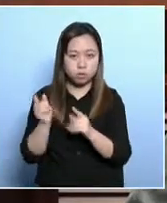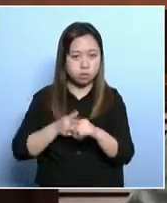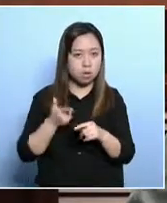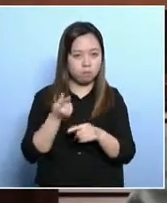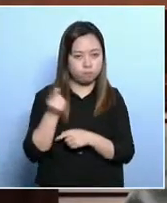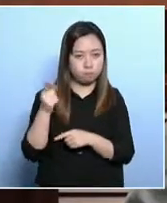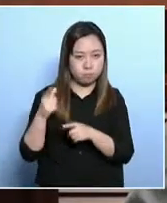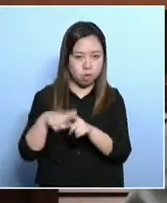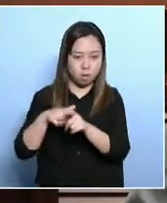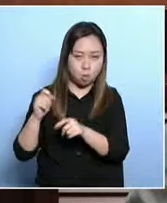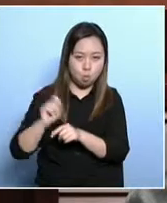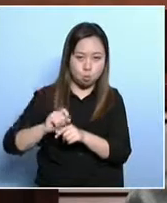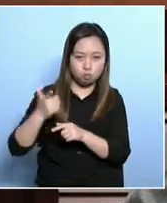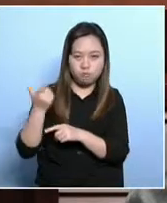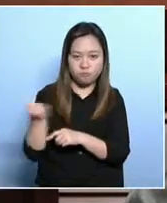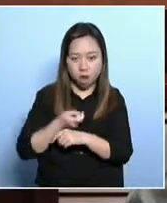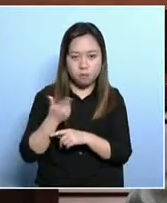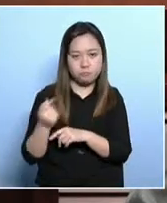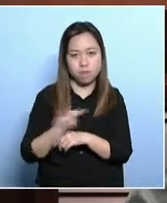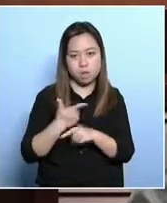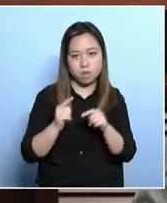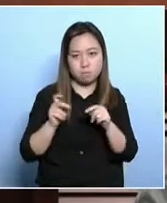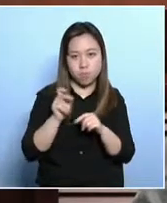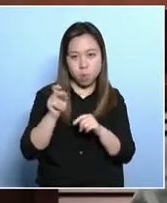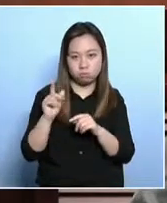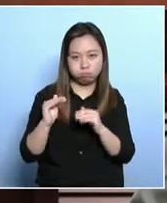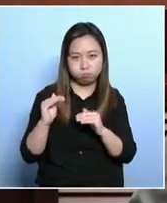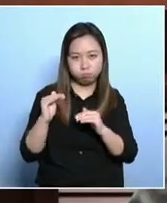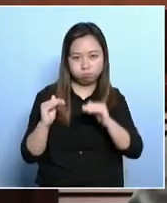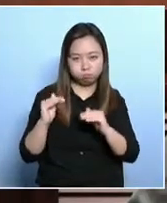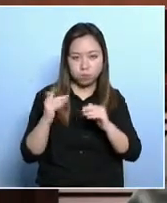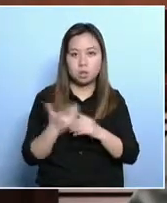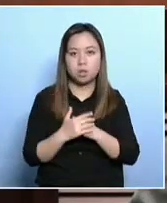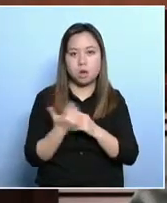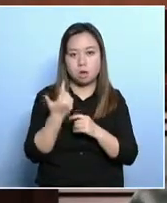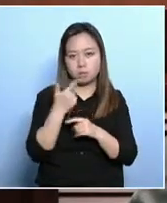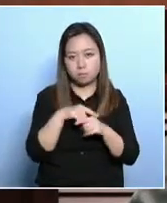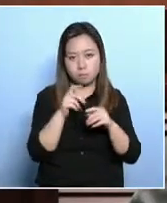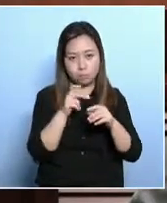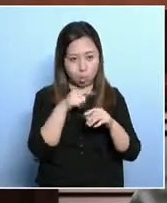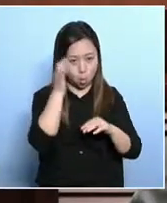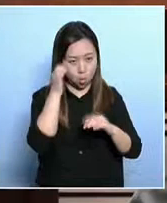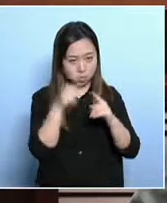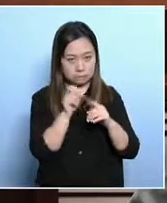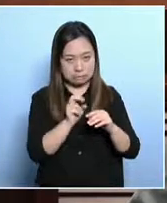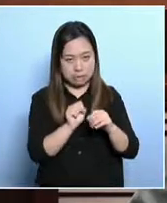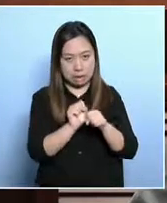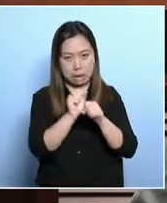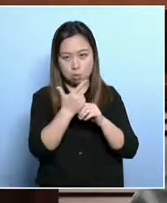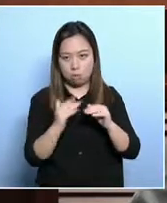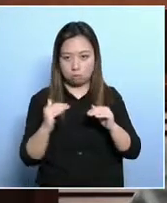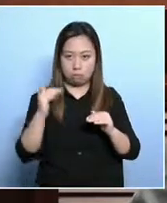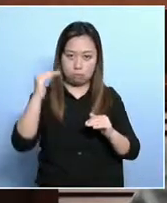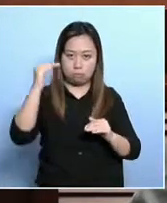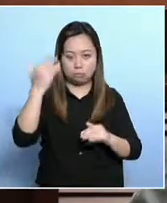large. For those who are rich, their incomes increase faster. So